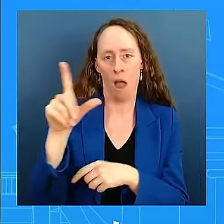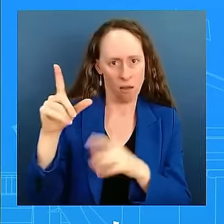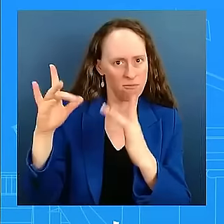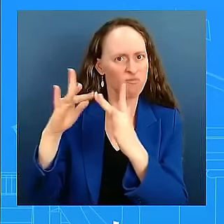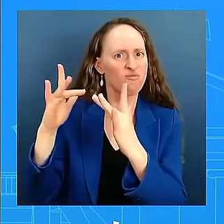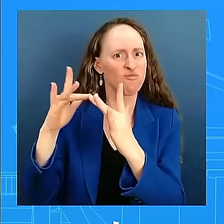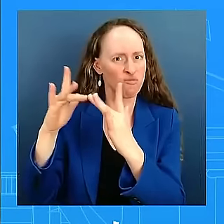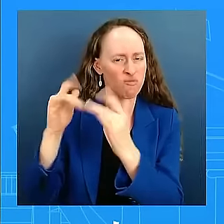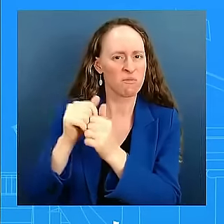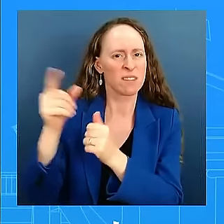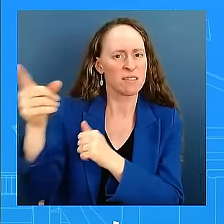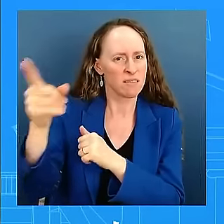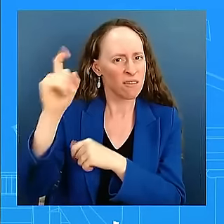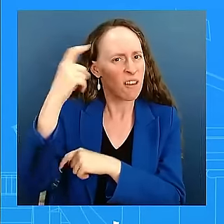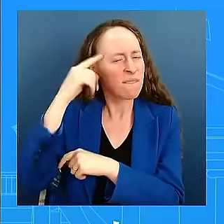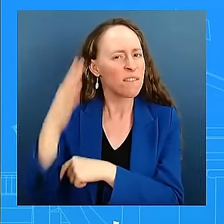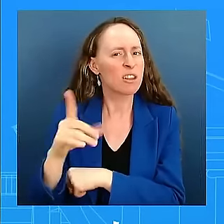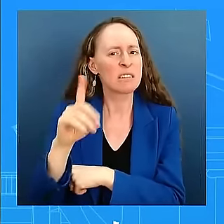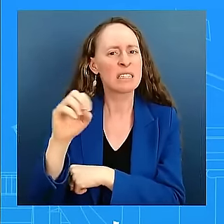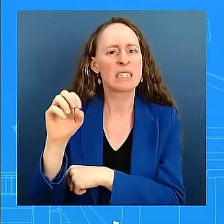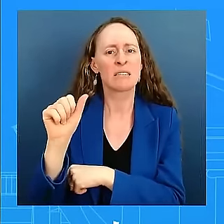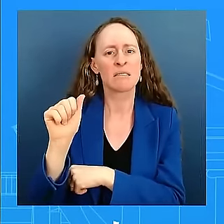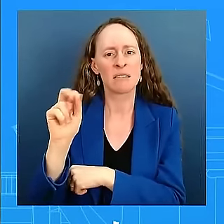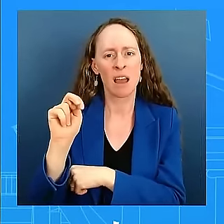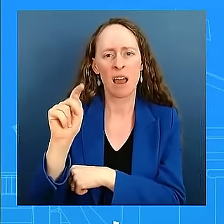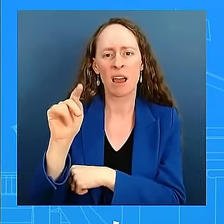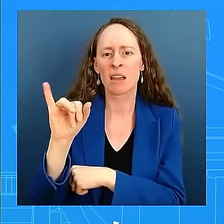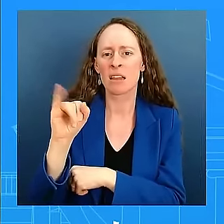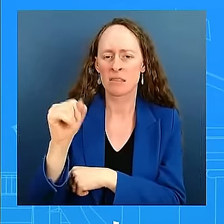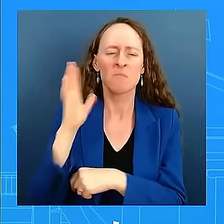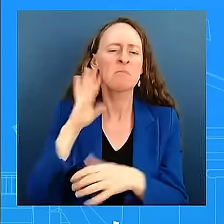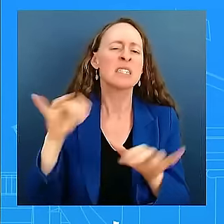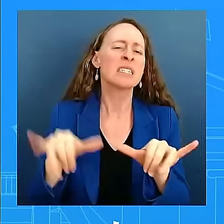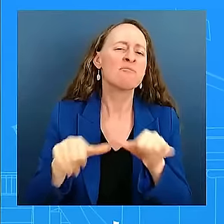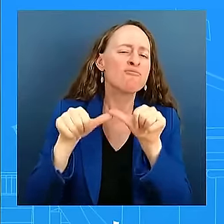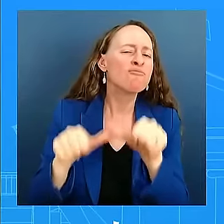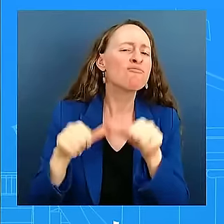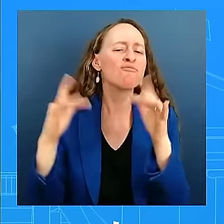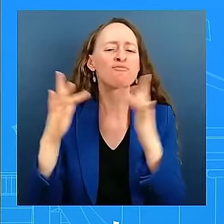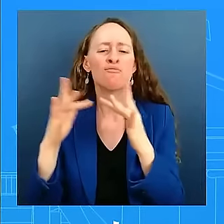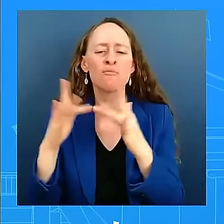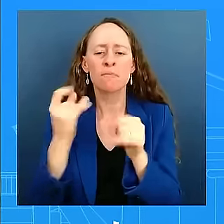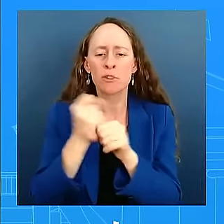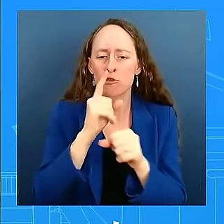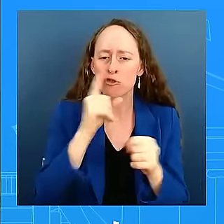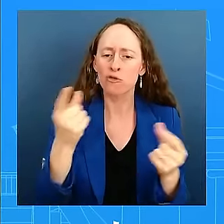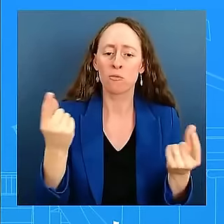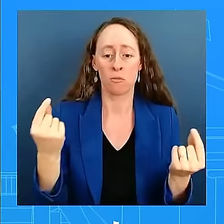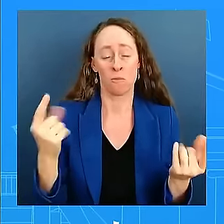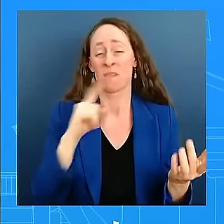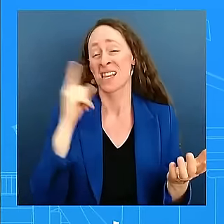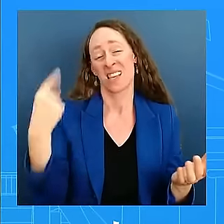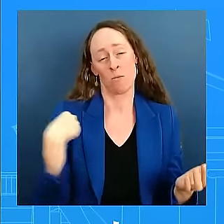sure communities have what they need. As this hurricane is coming our way. And category, potentially category five.